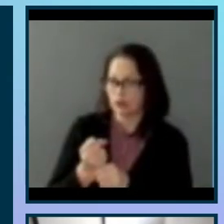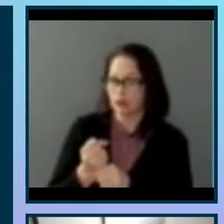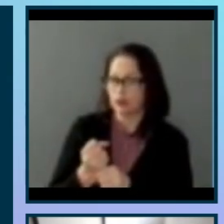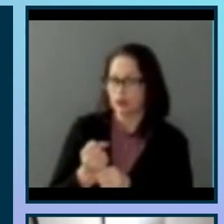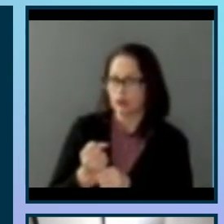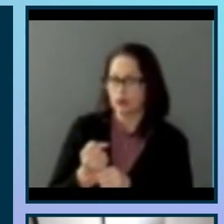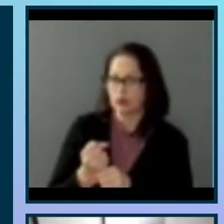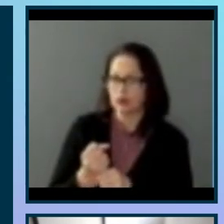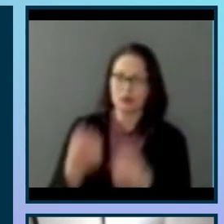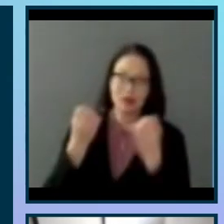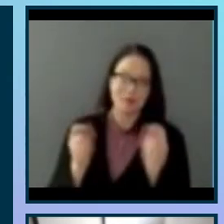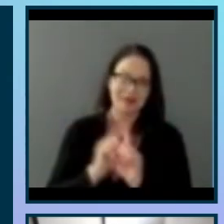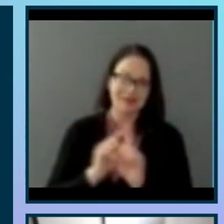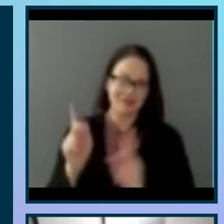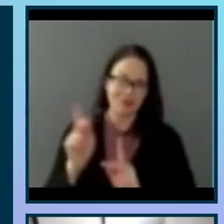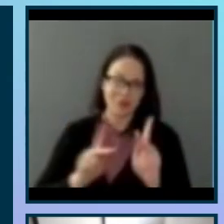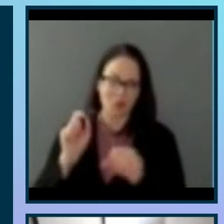different folks working on it.